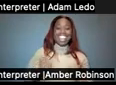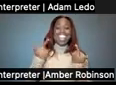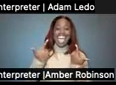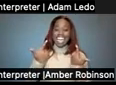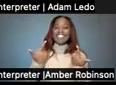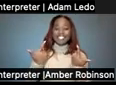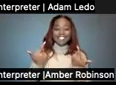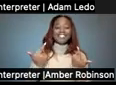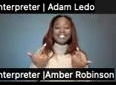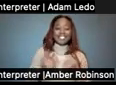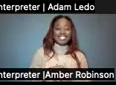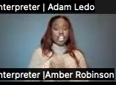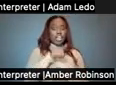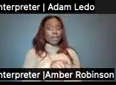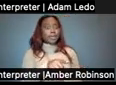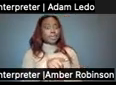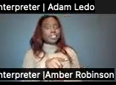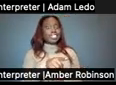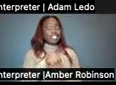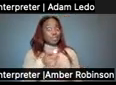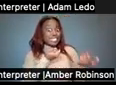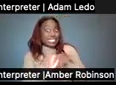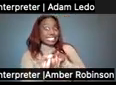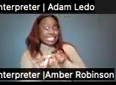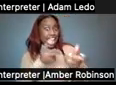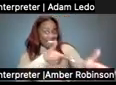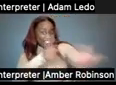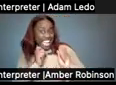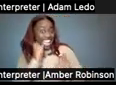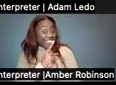And you skated really fast, didn't you? skated really fast.